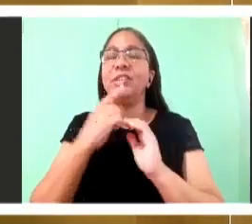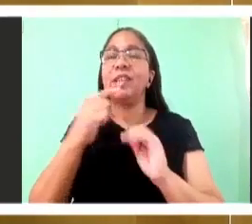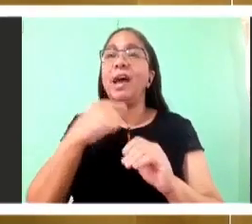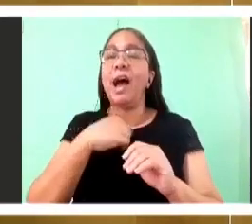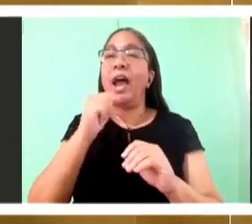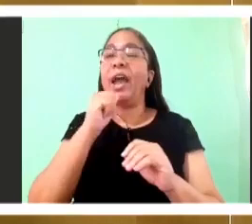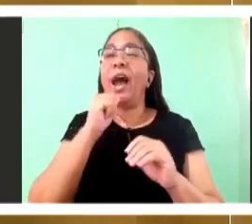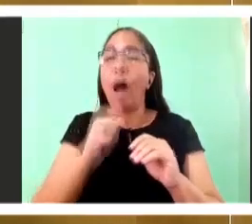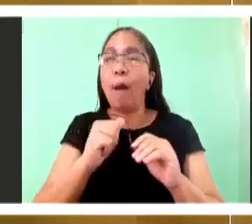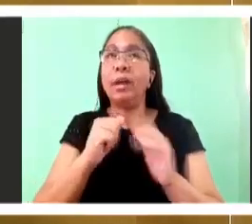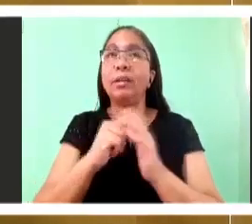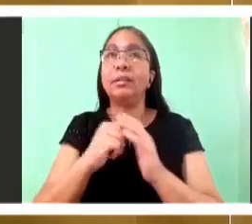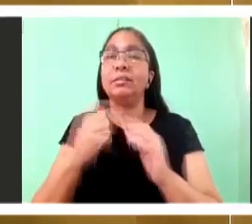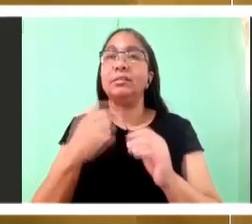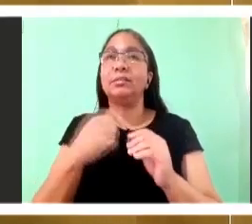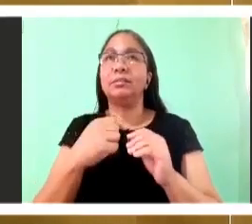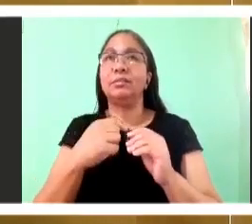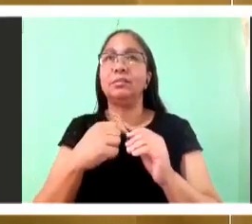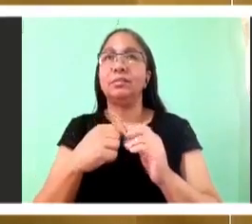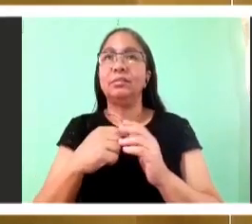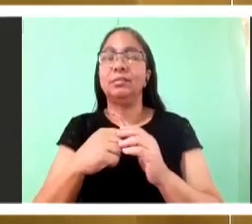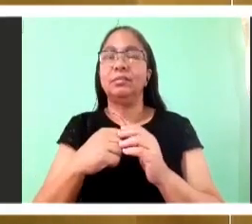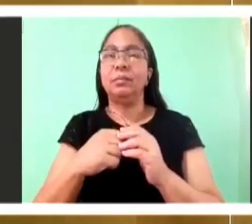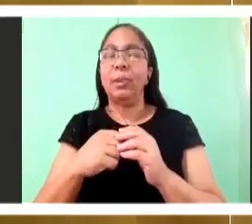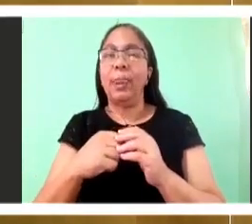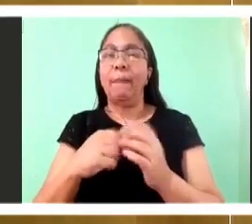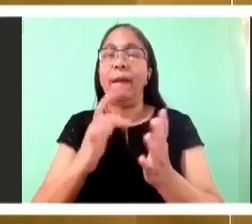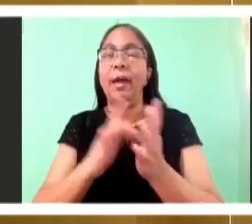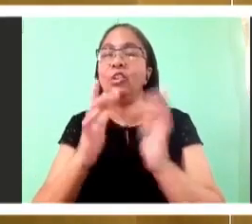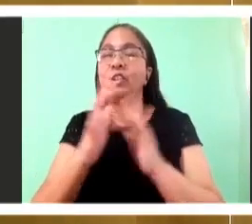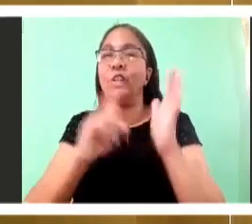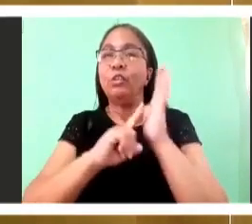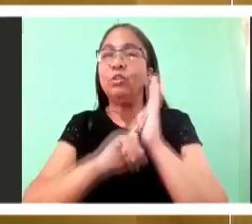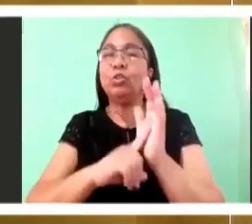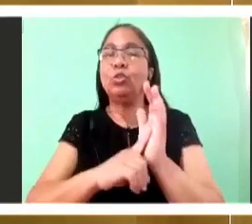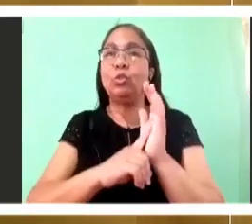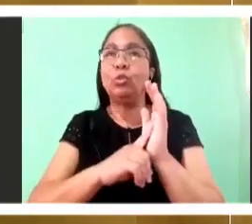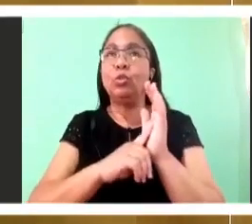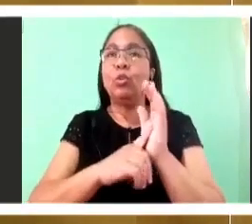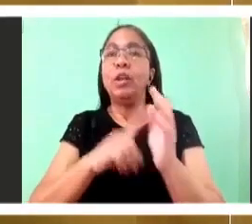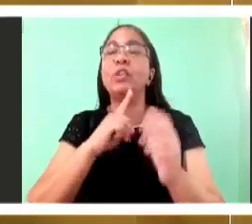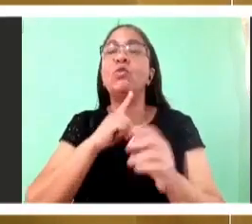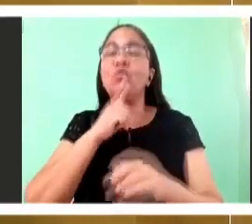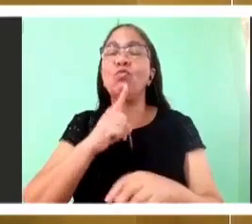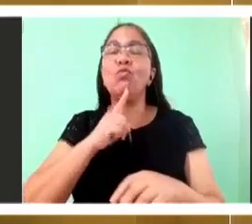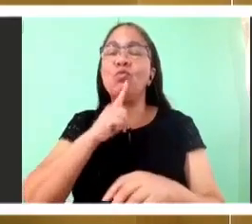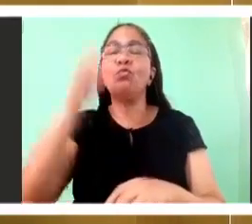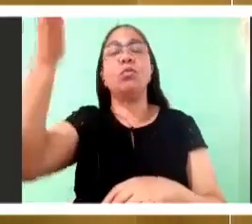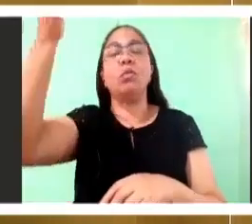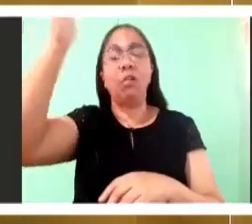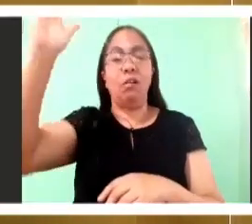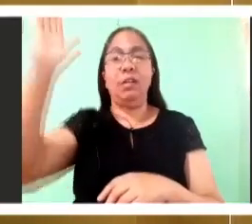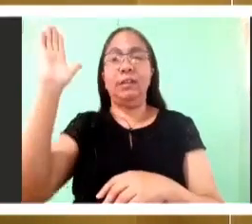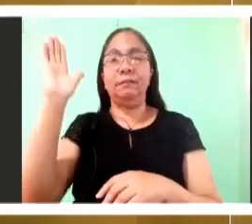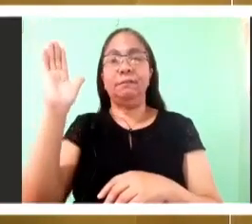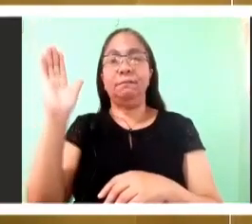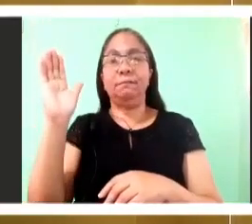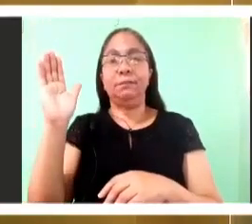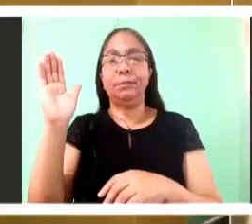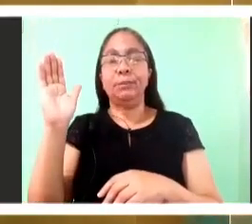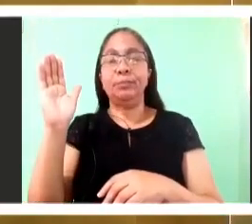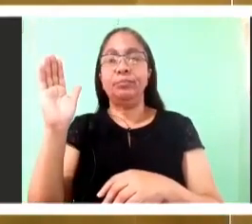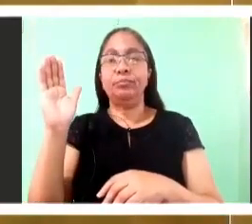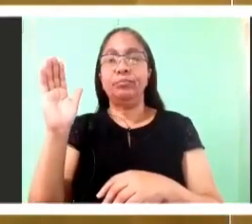And he does not back away and say, y'all are talking metaphorically. What is wrong with you? Calm yourself